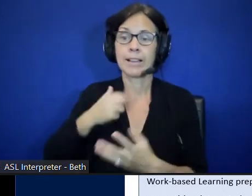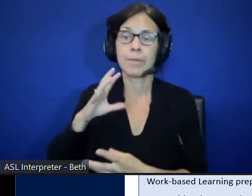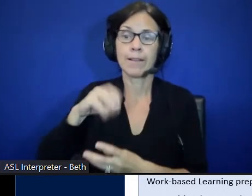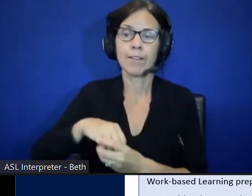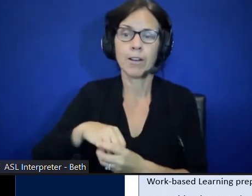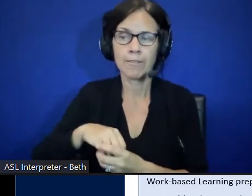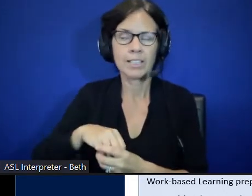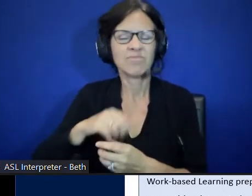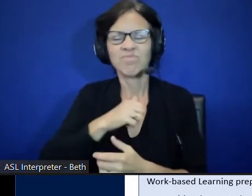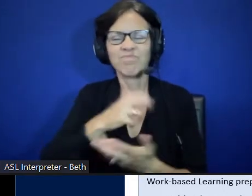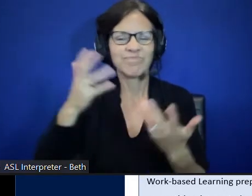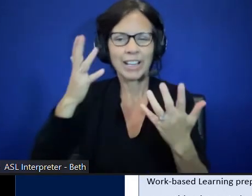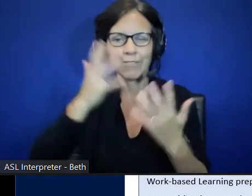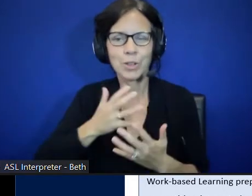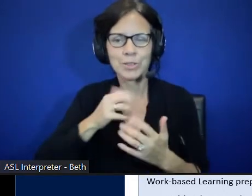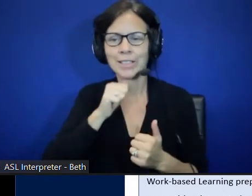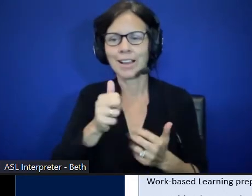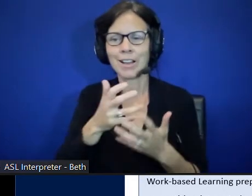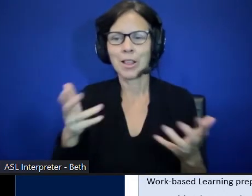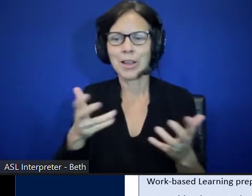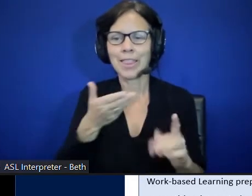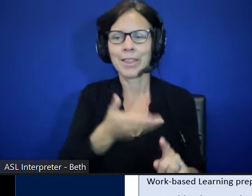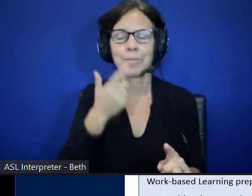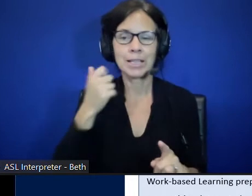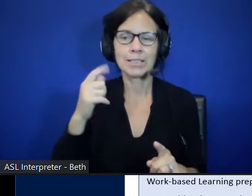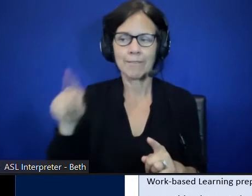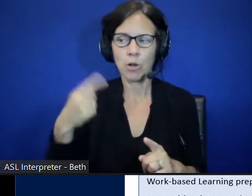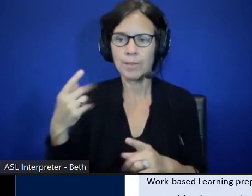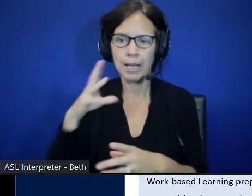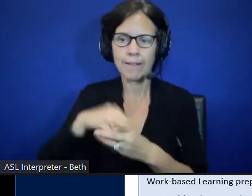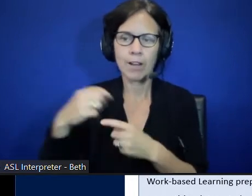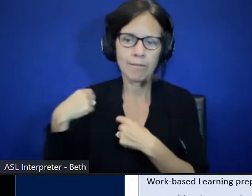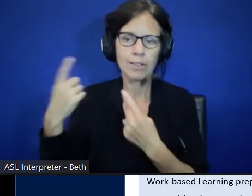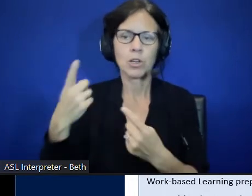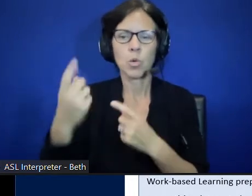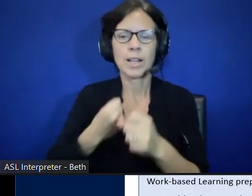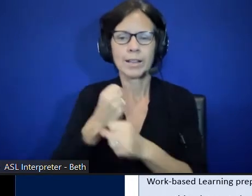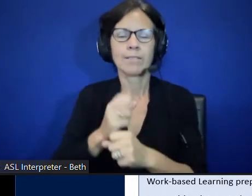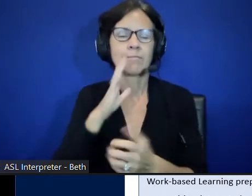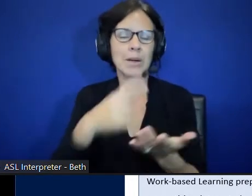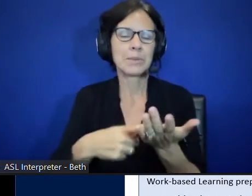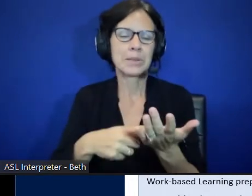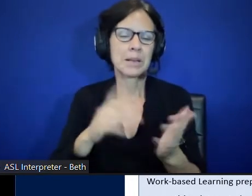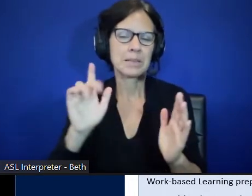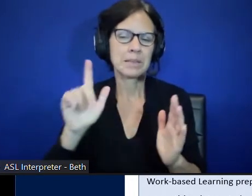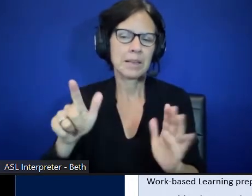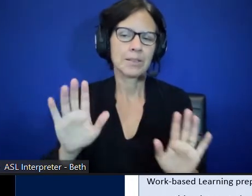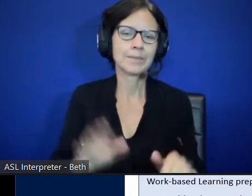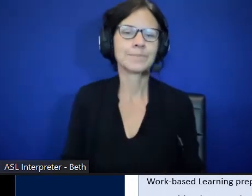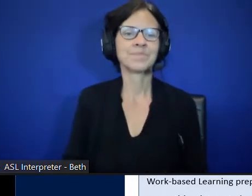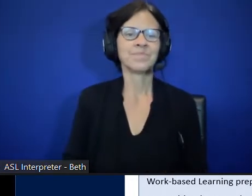that much since I've only been participating for about a year, but I still want to, I'll go over that when I get to the methods and results section.